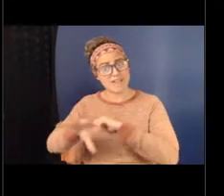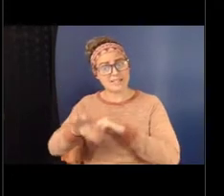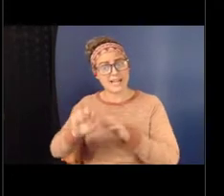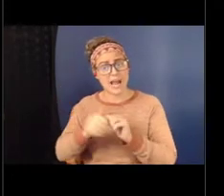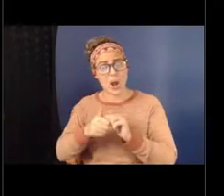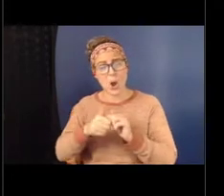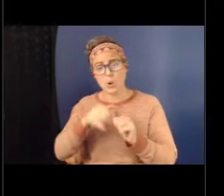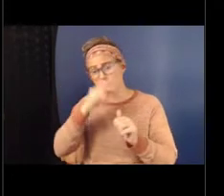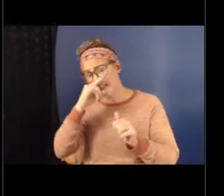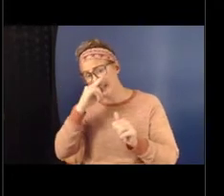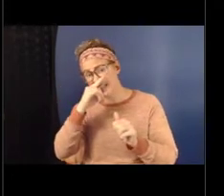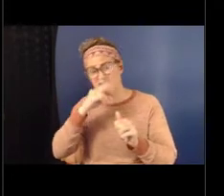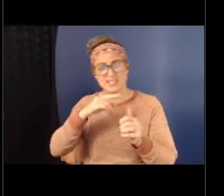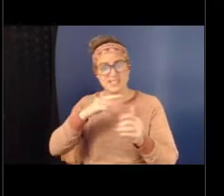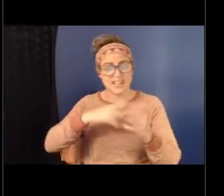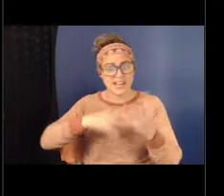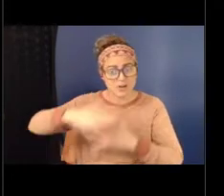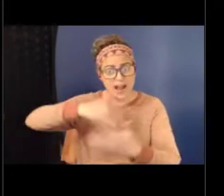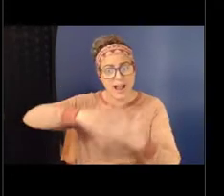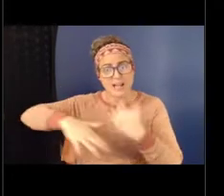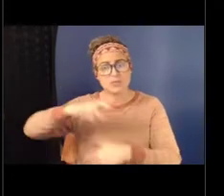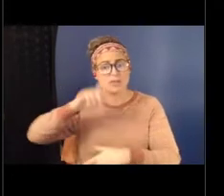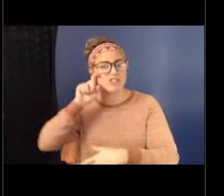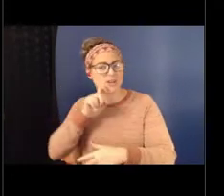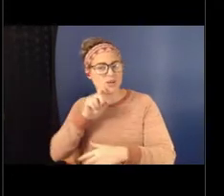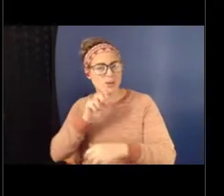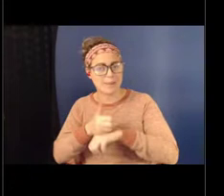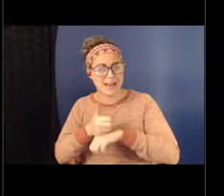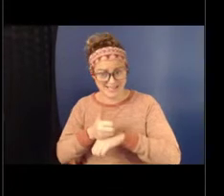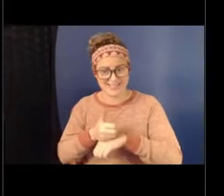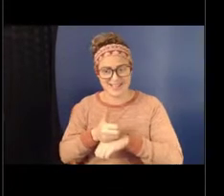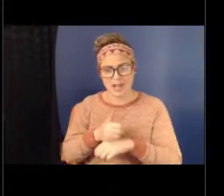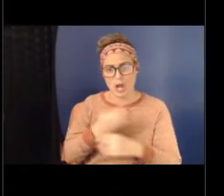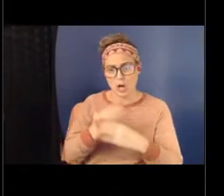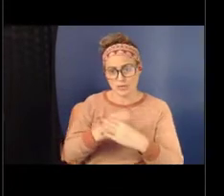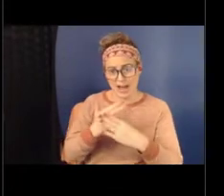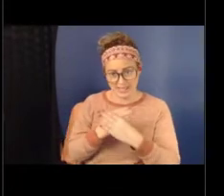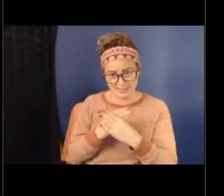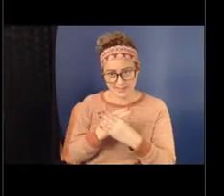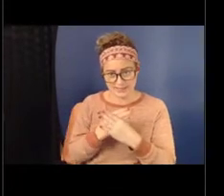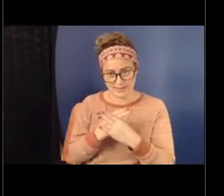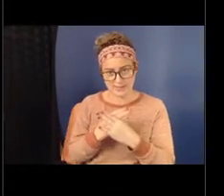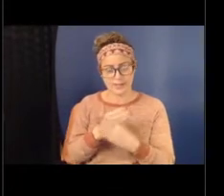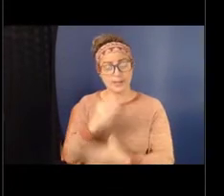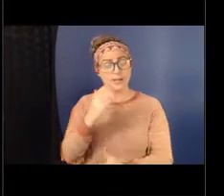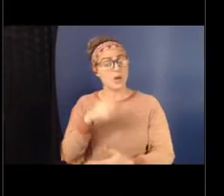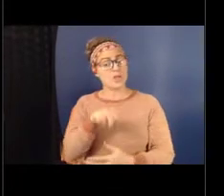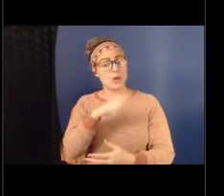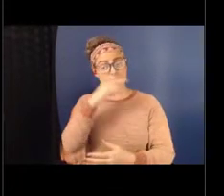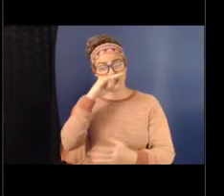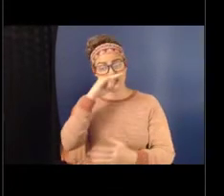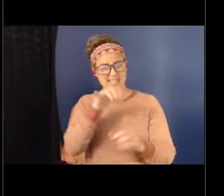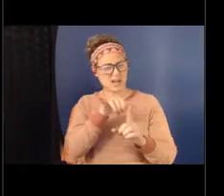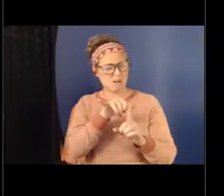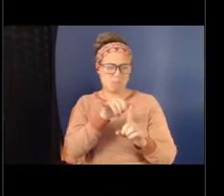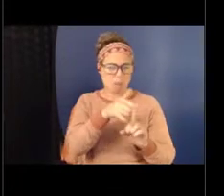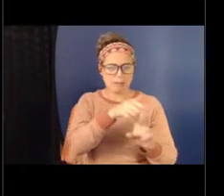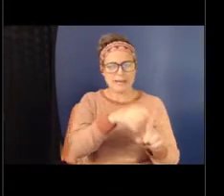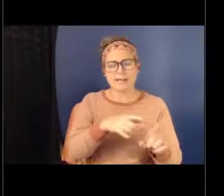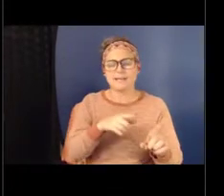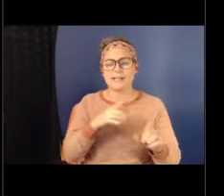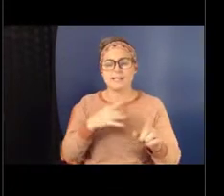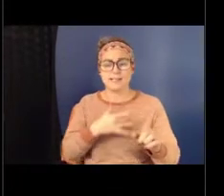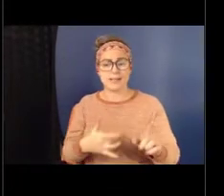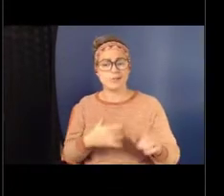-based harassment. Those kids that bully, some of them do move on to more nuanced, gender-based, homophobic name